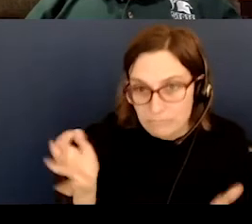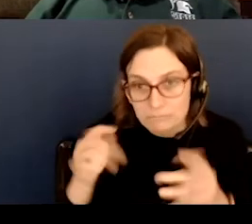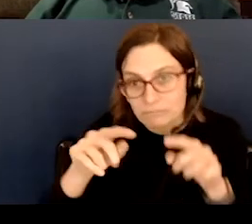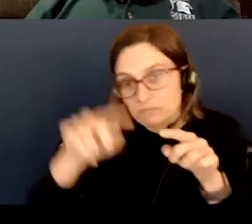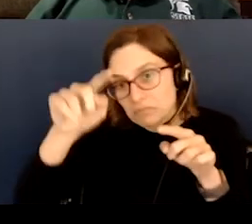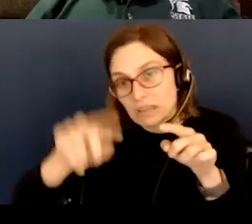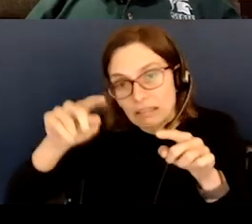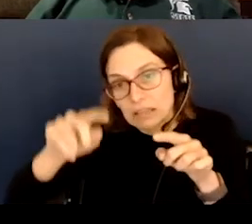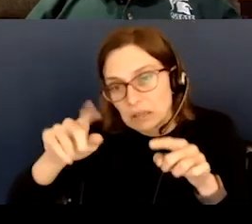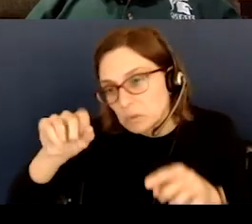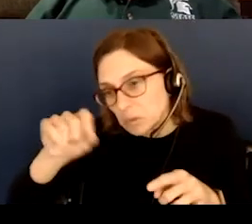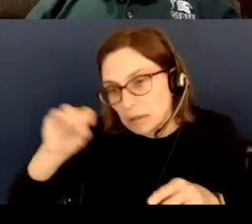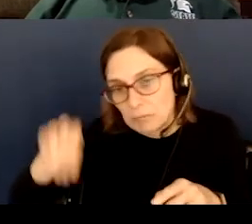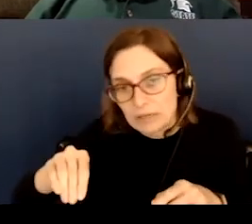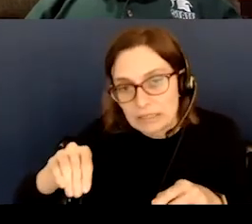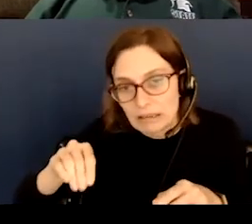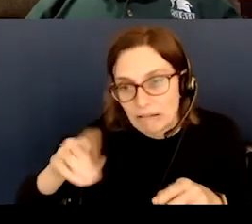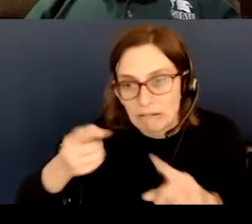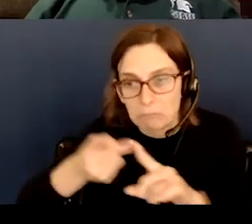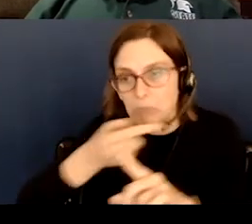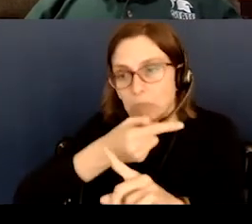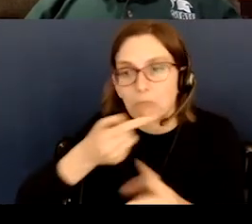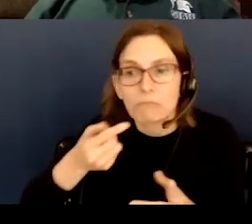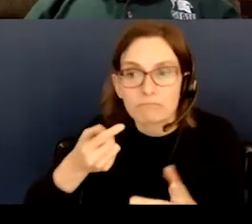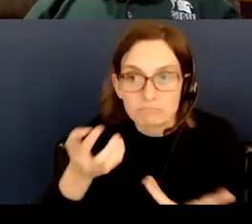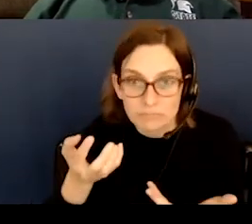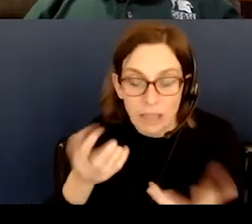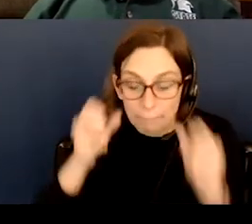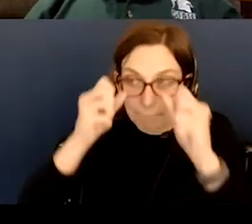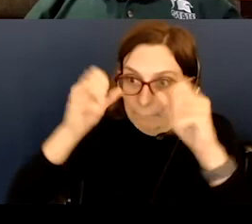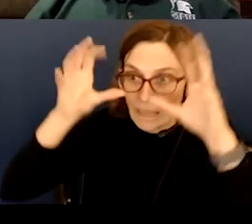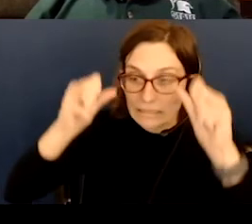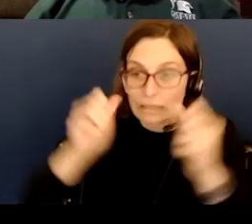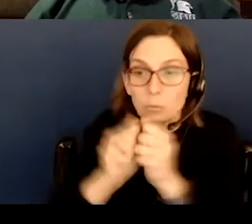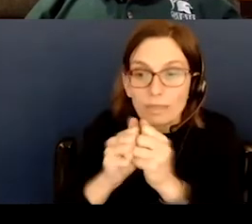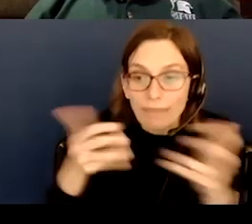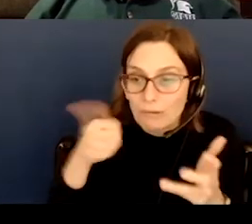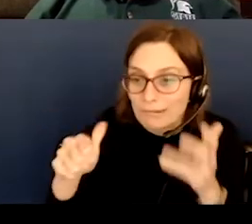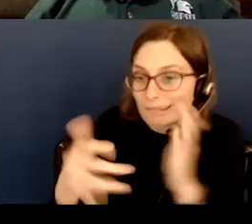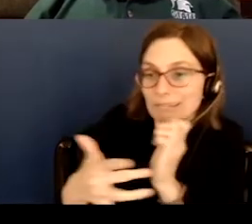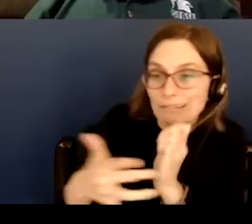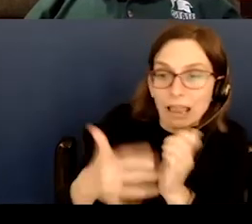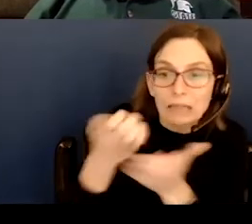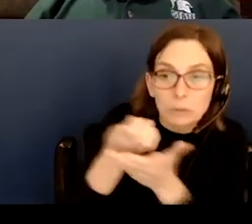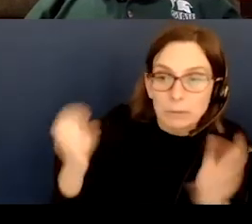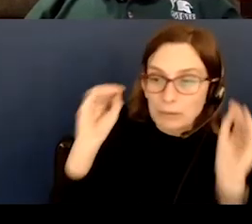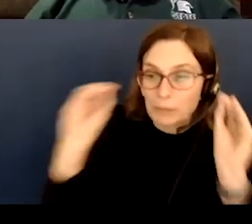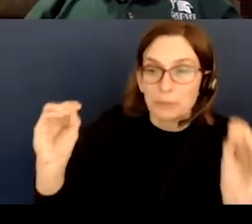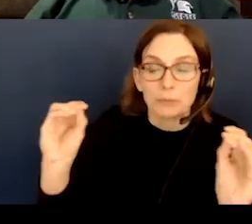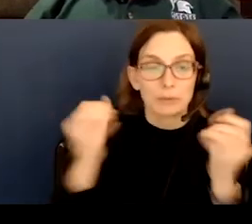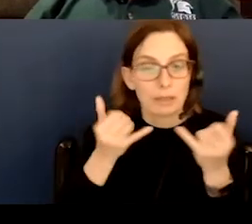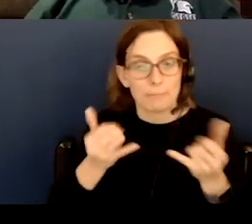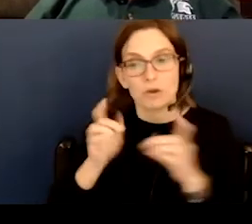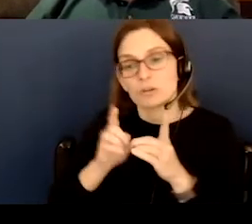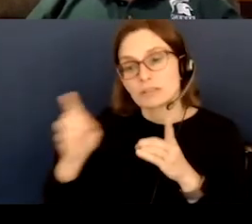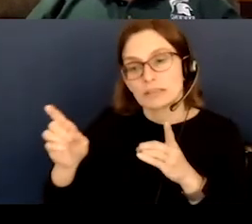here are about 20% off. That is amazing. That is absolutely amazing. And our modern distance is